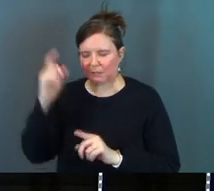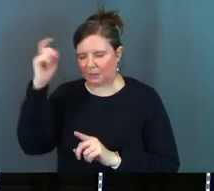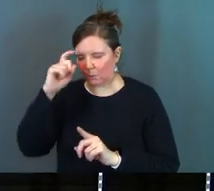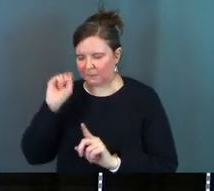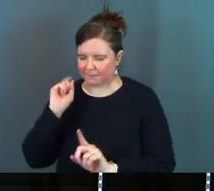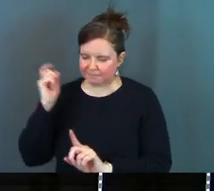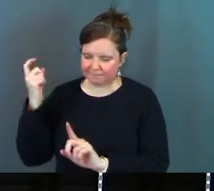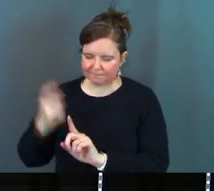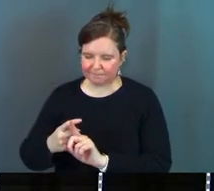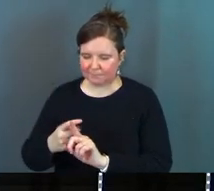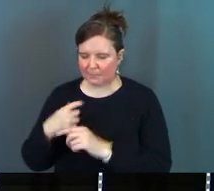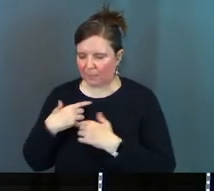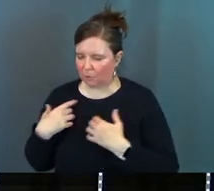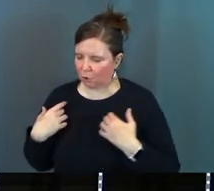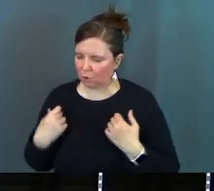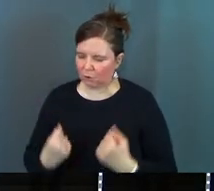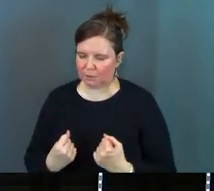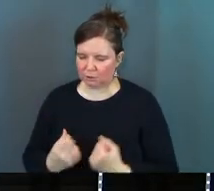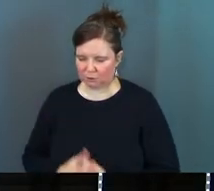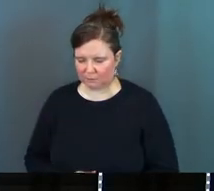wisdom and the courage